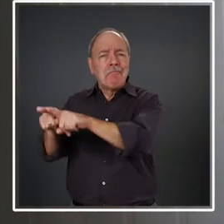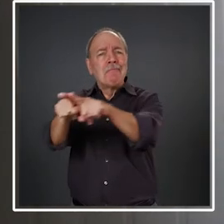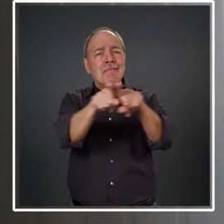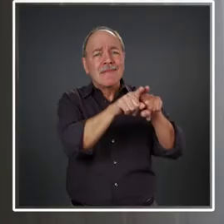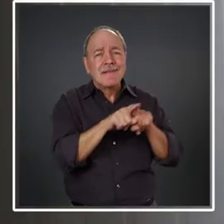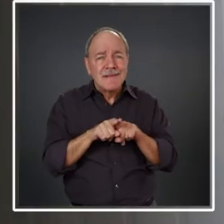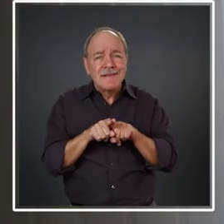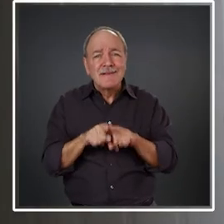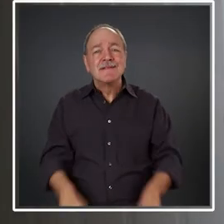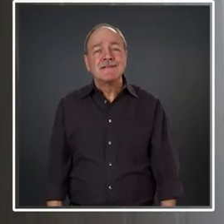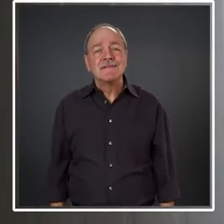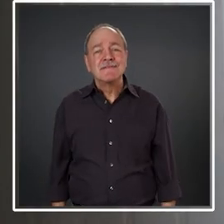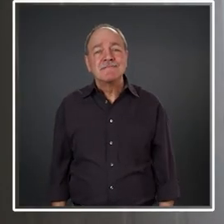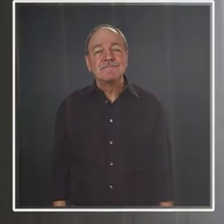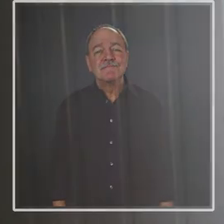Like a normal person.